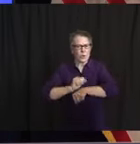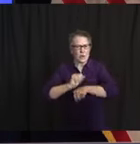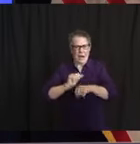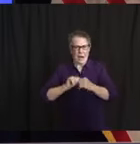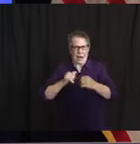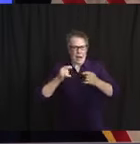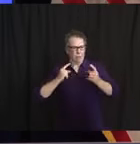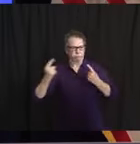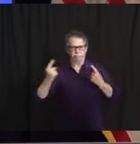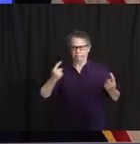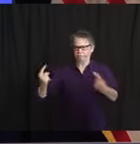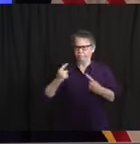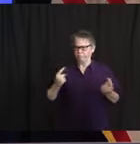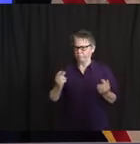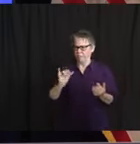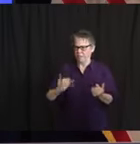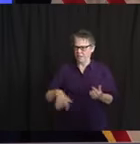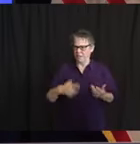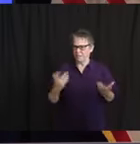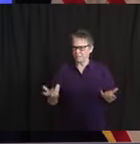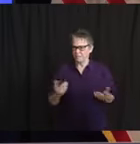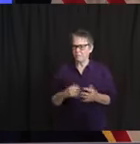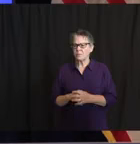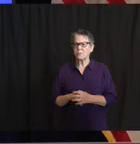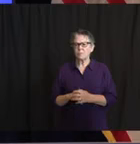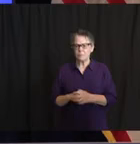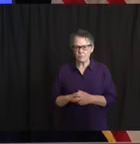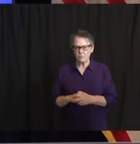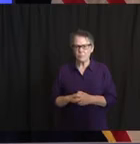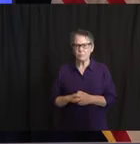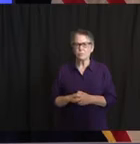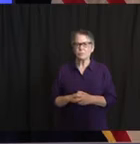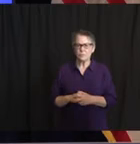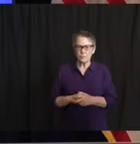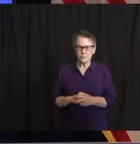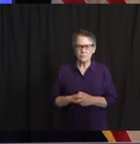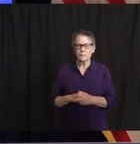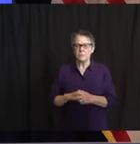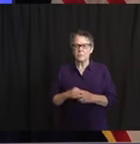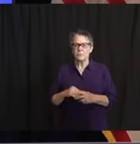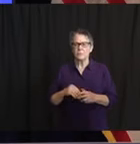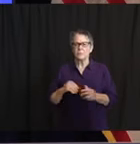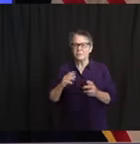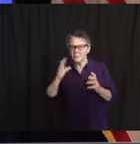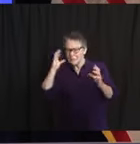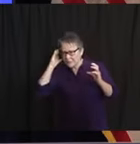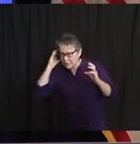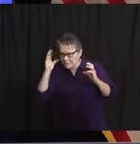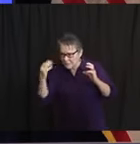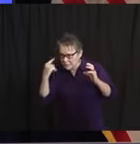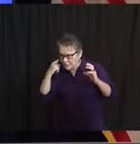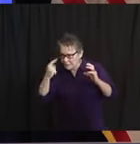Goodell, just talking generally about the spirit of cooperation. I want to give him a shout-out.